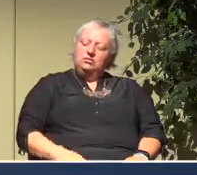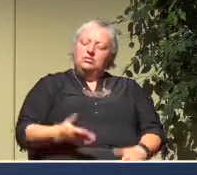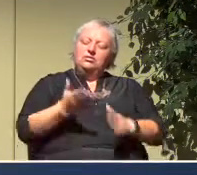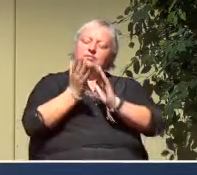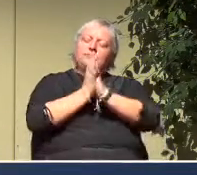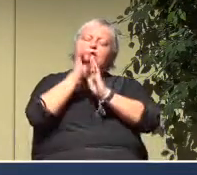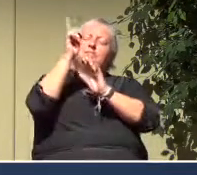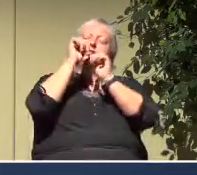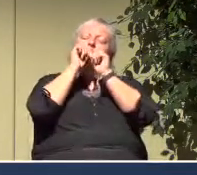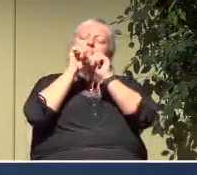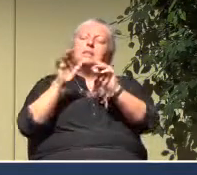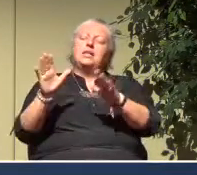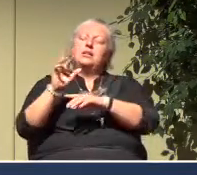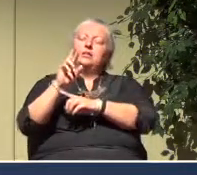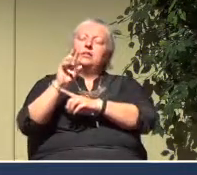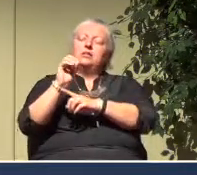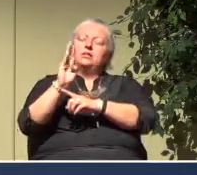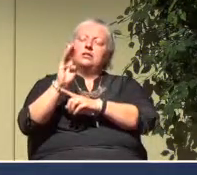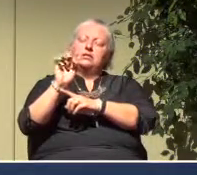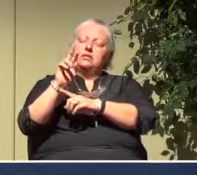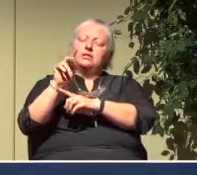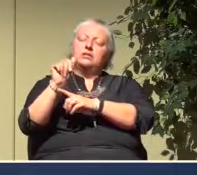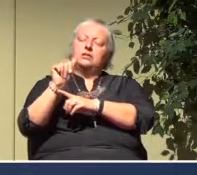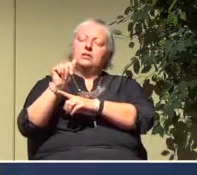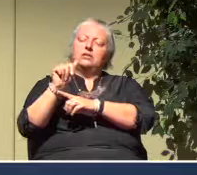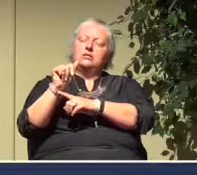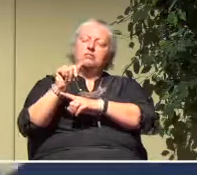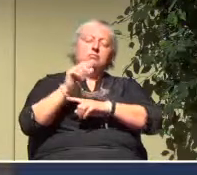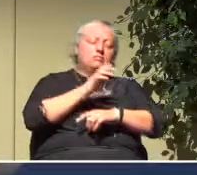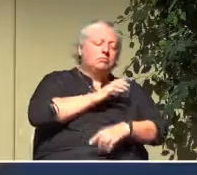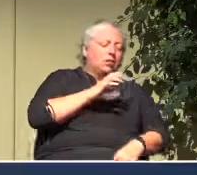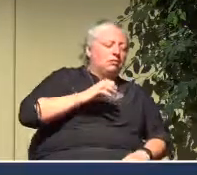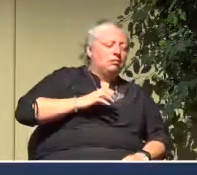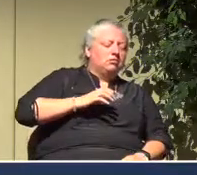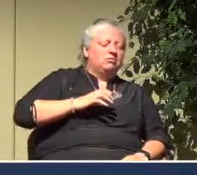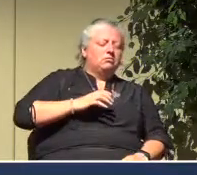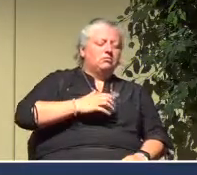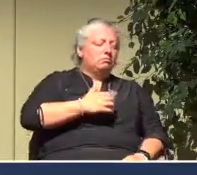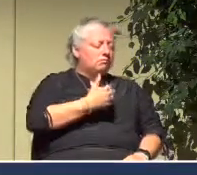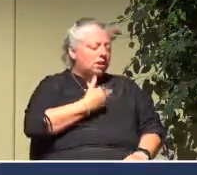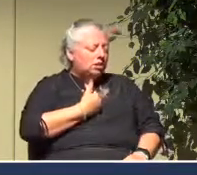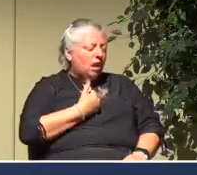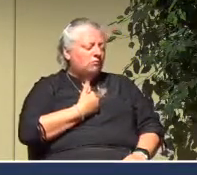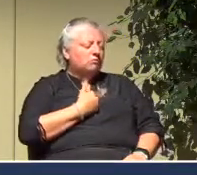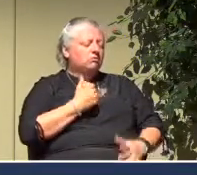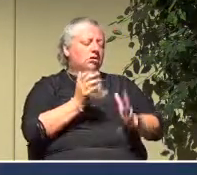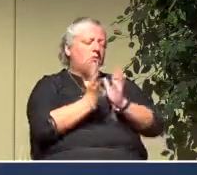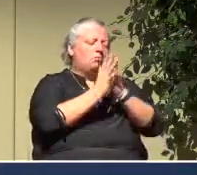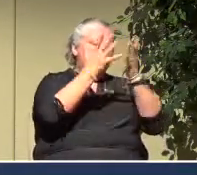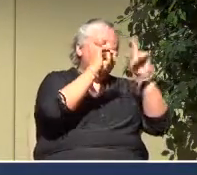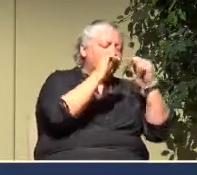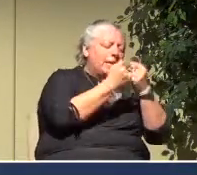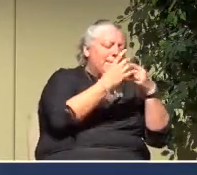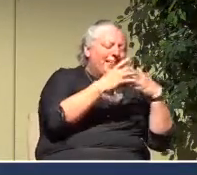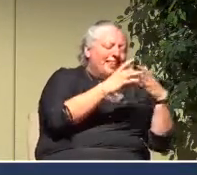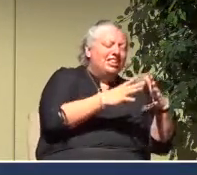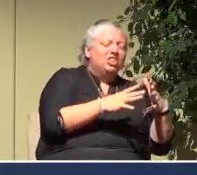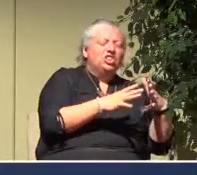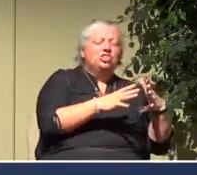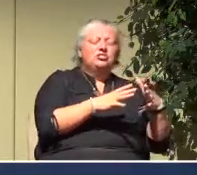bless Roberta as she leads in that. Consul, myself. Praise team leaders and others as